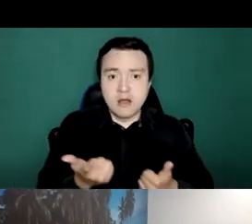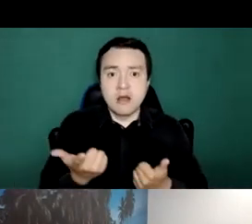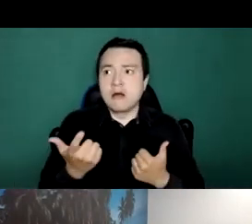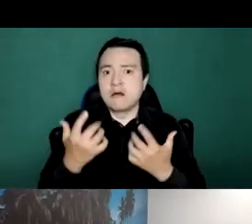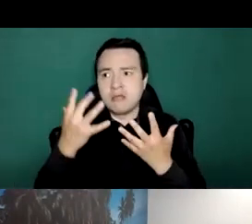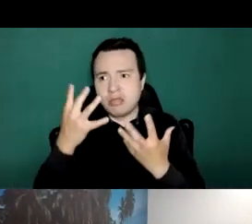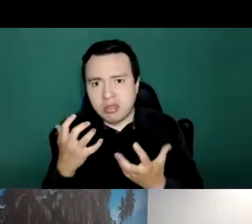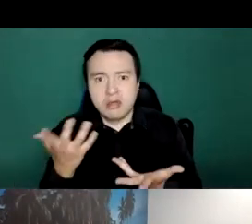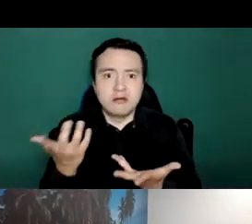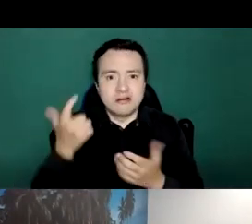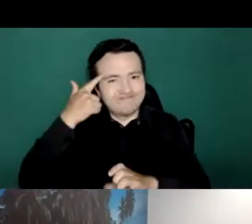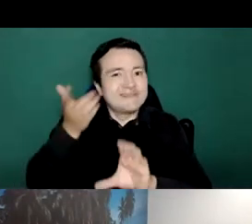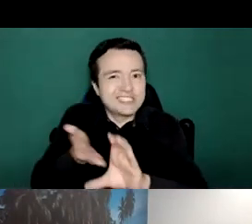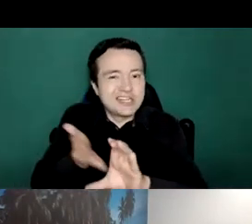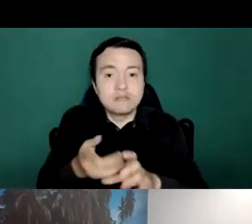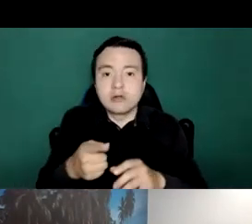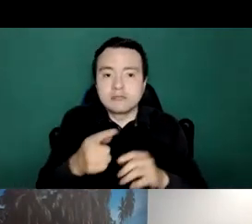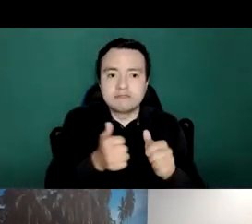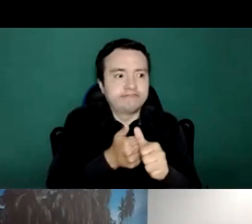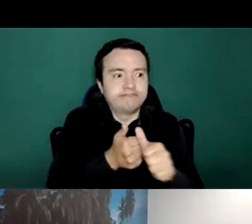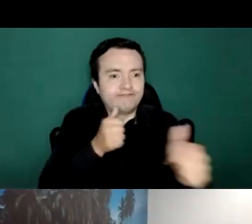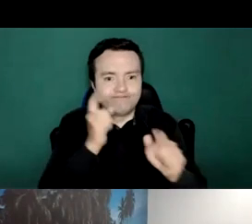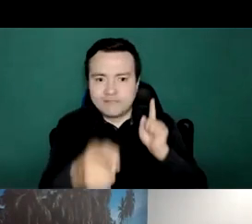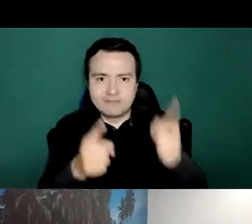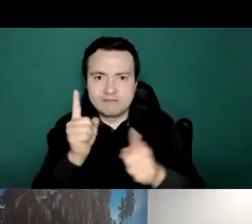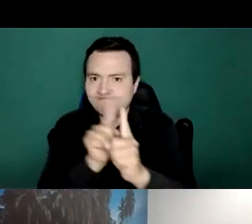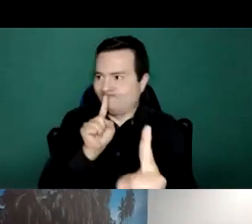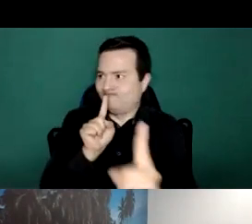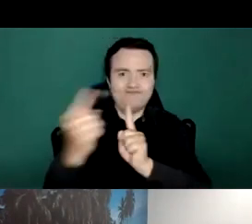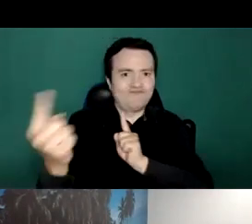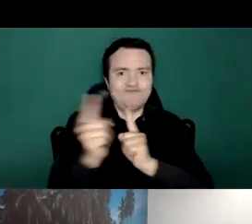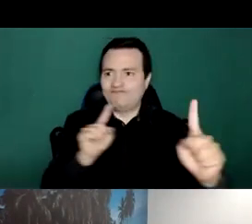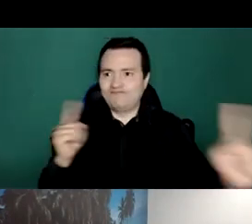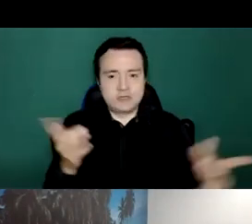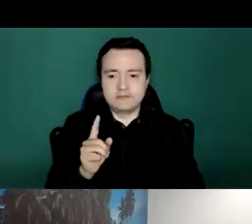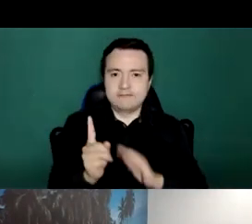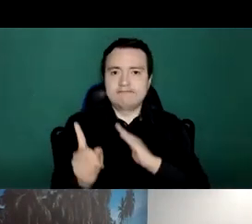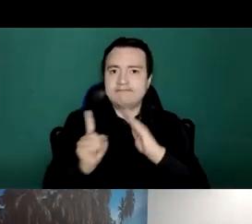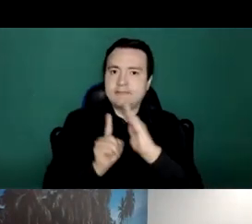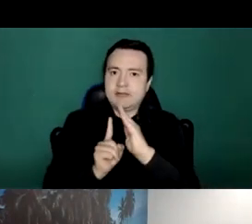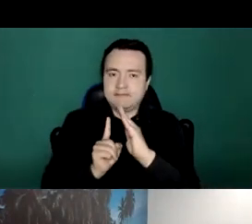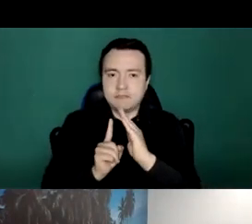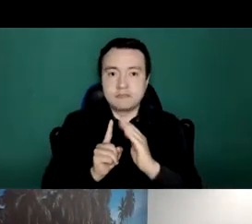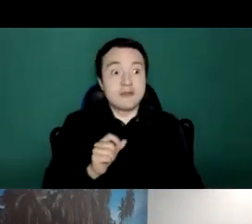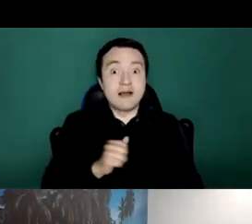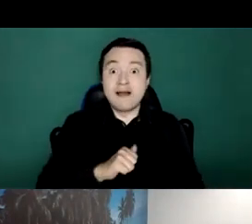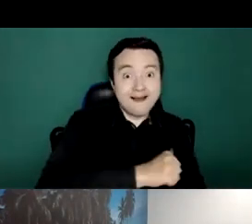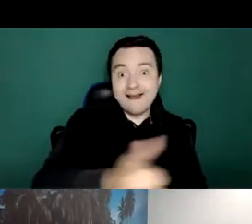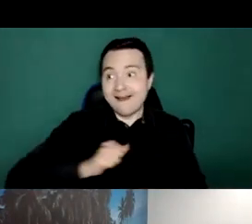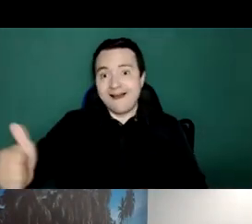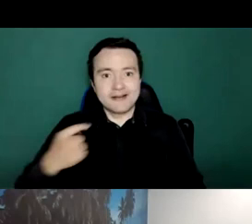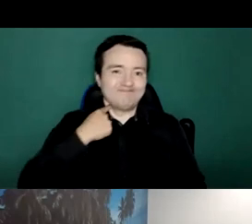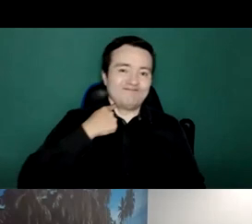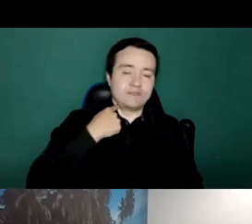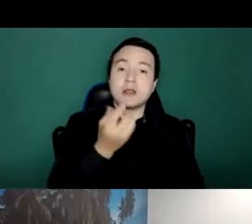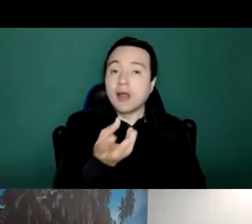to have social distancing people's movements were restricted there was people's economic